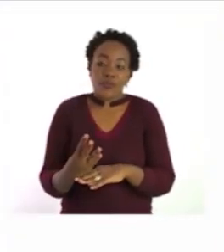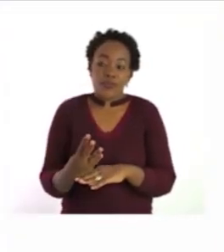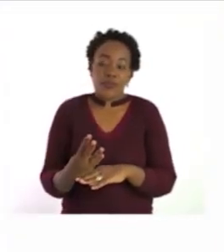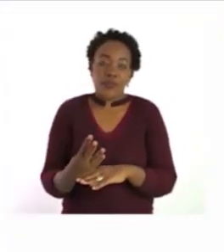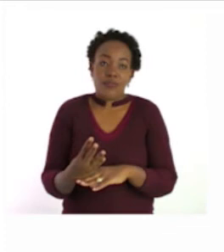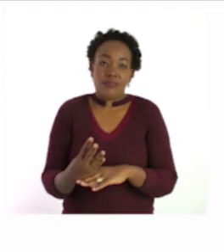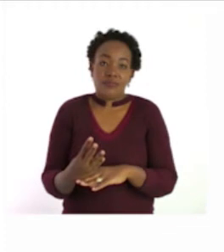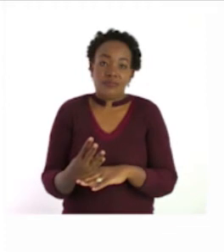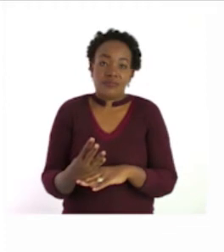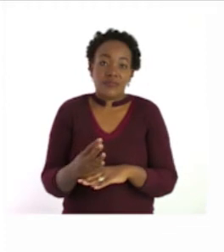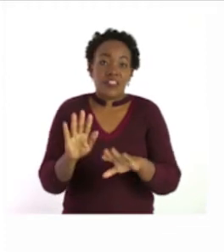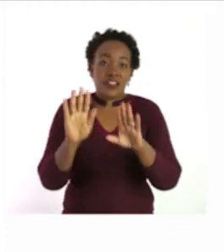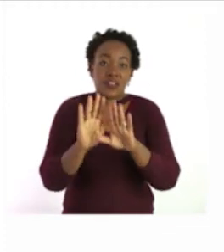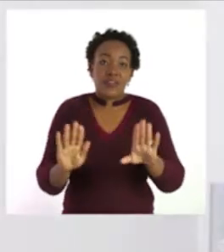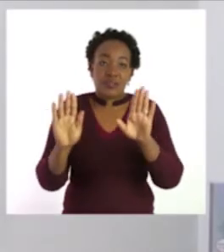here.